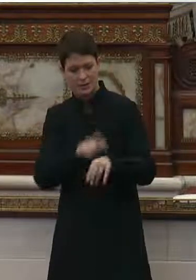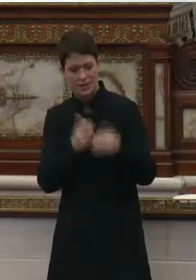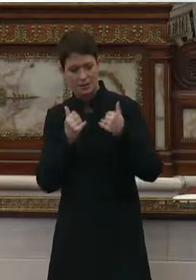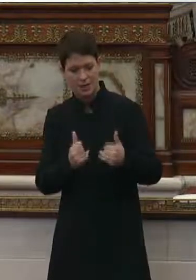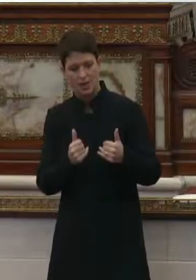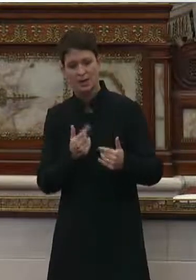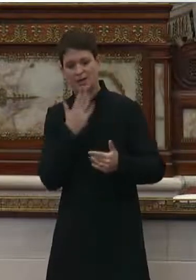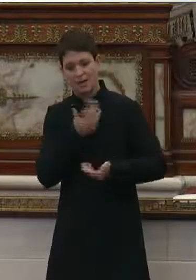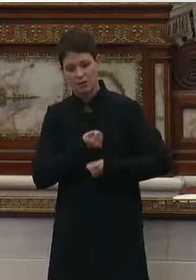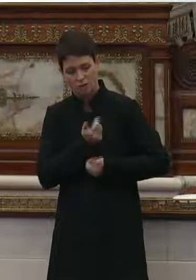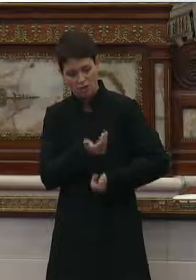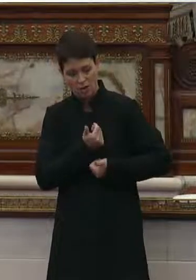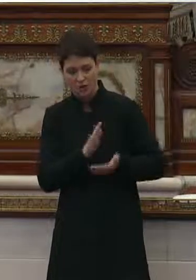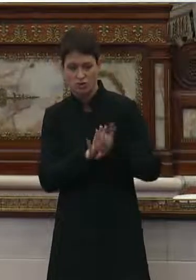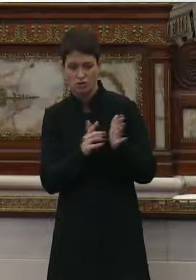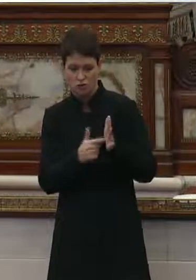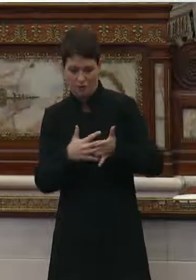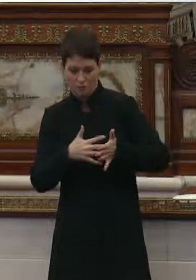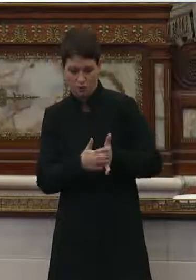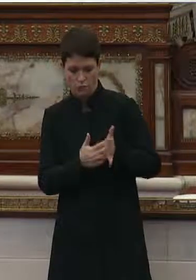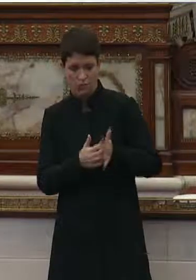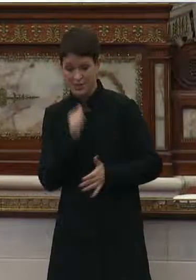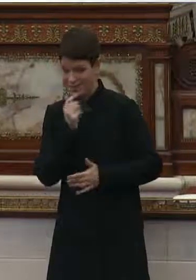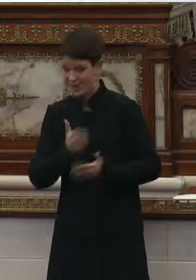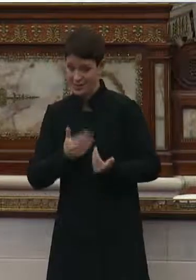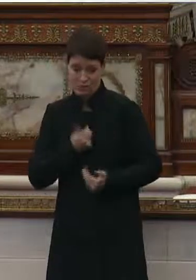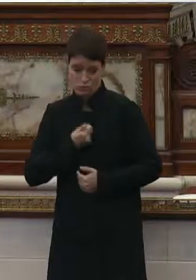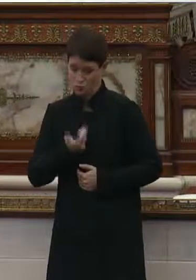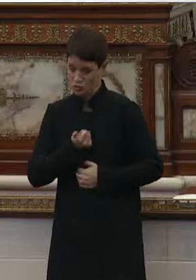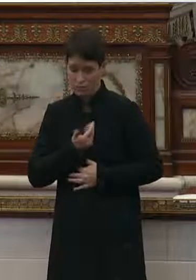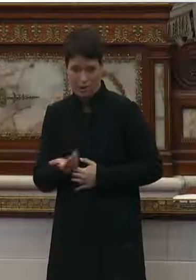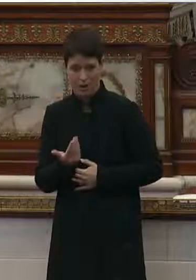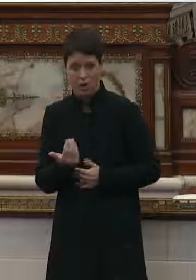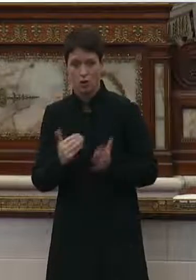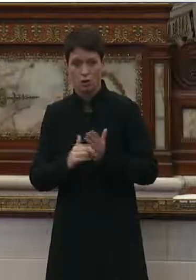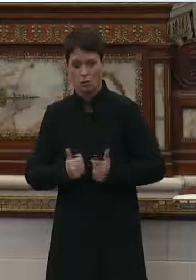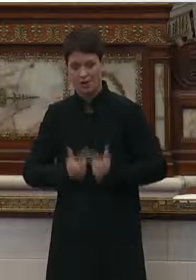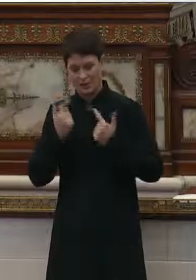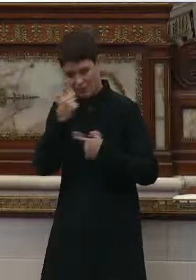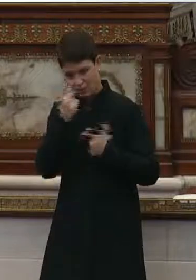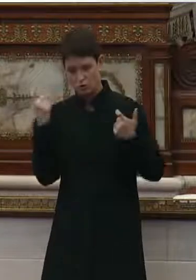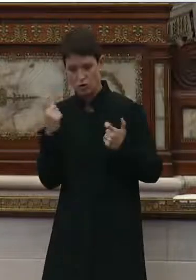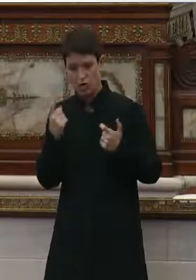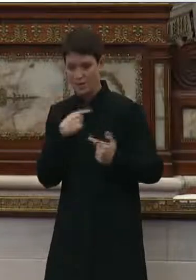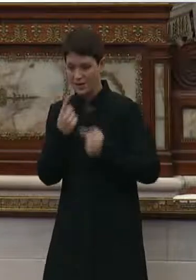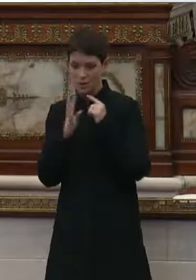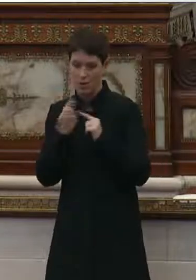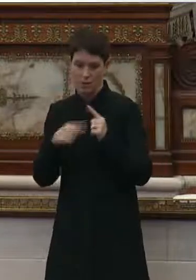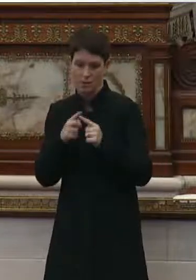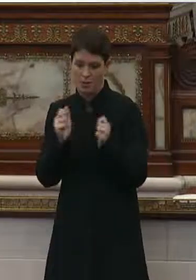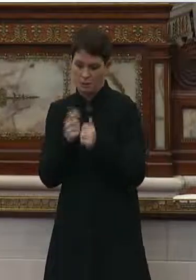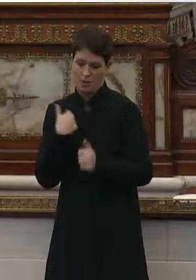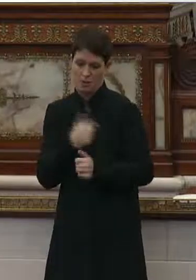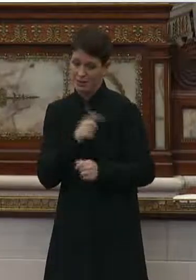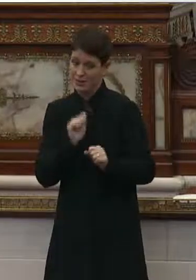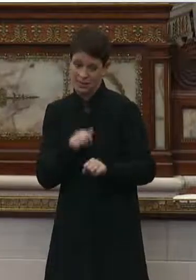vulnerable. This stuff is not easy to share at all. And I can only imagine, you know, reliving the trauma that you didn't essentially get support for.